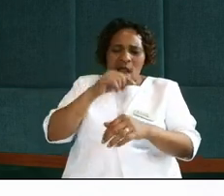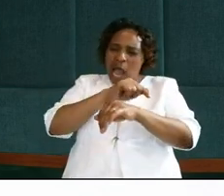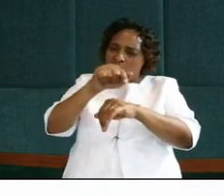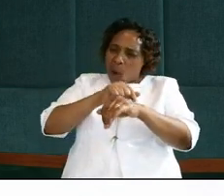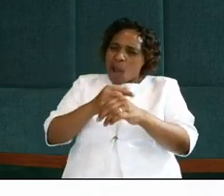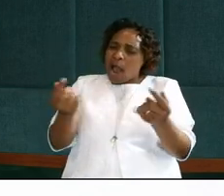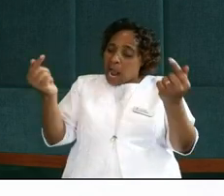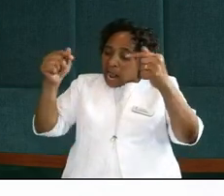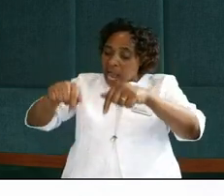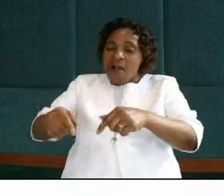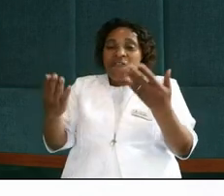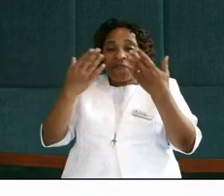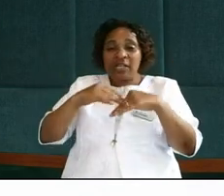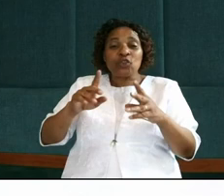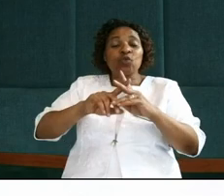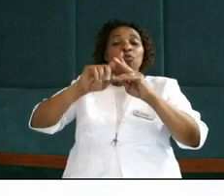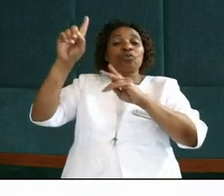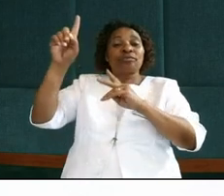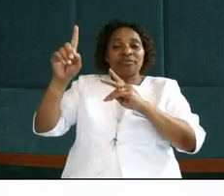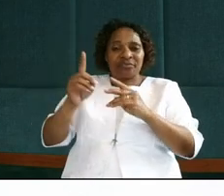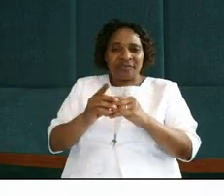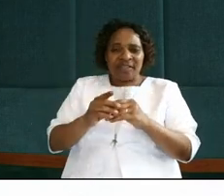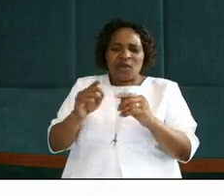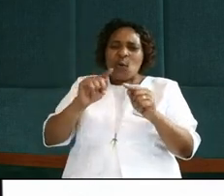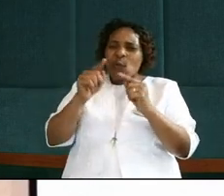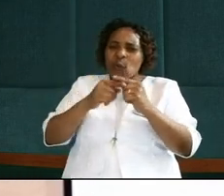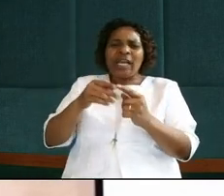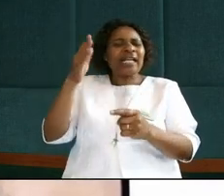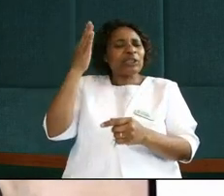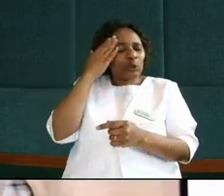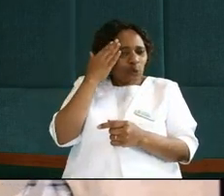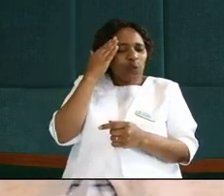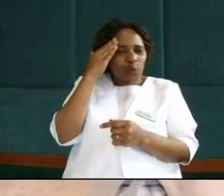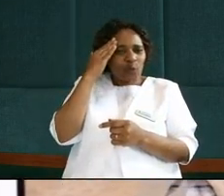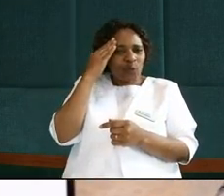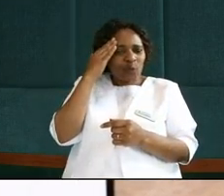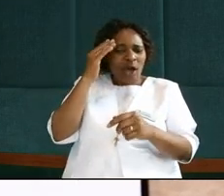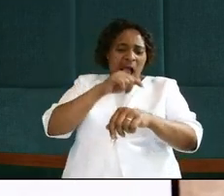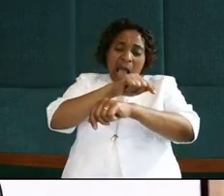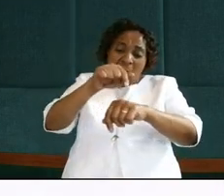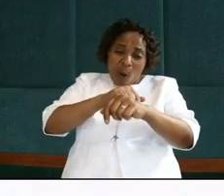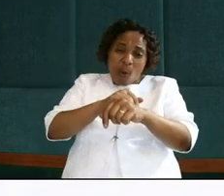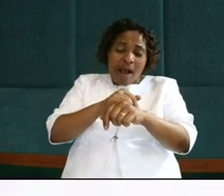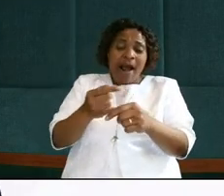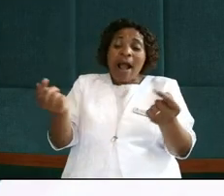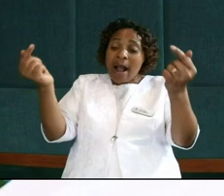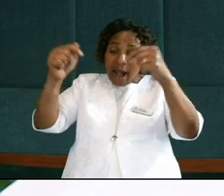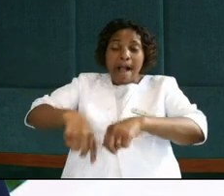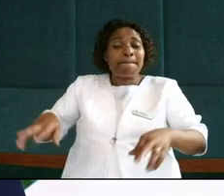had come for him to depart, when Jesus knew his hour had come,